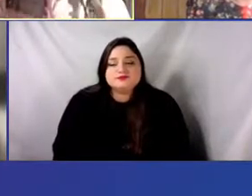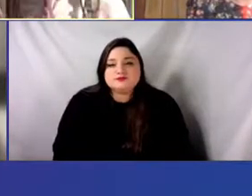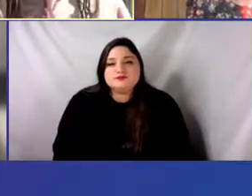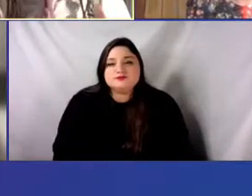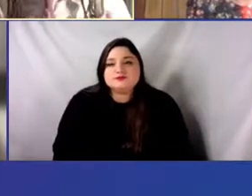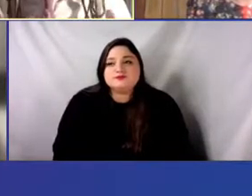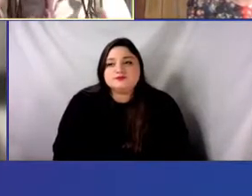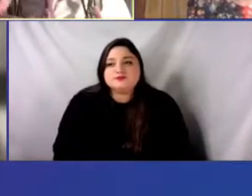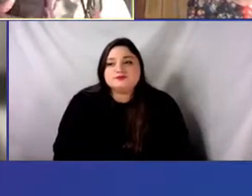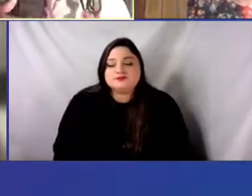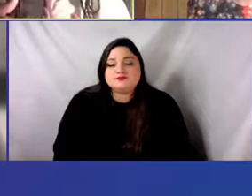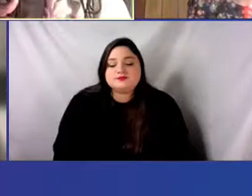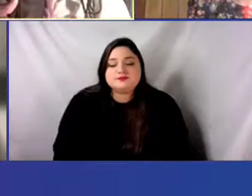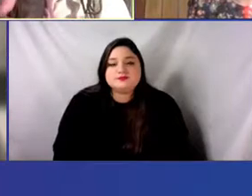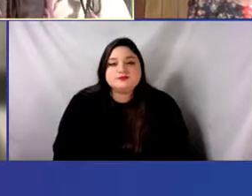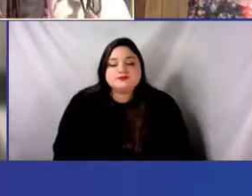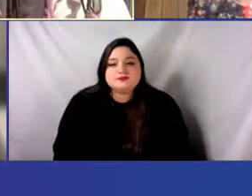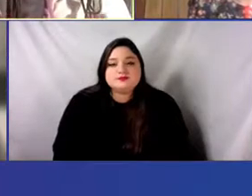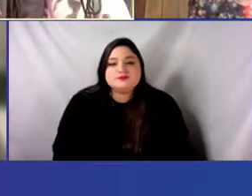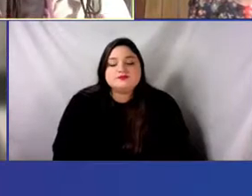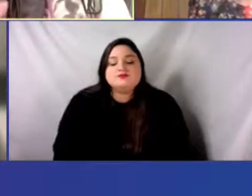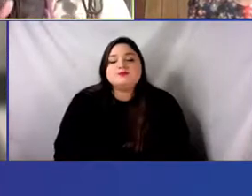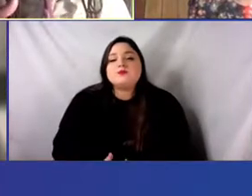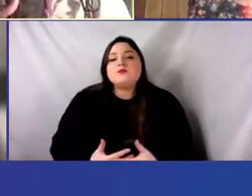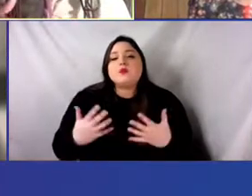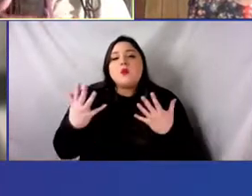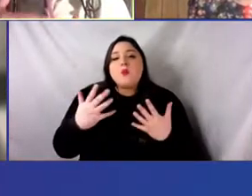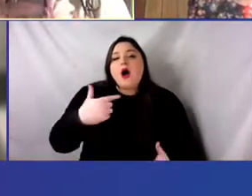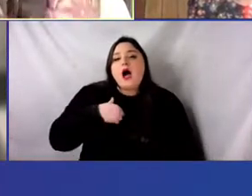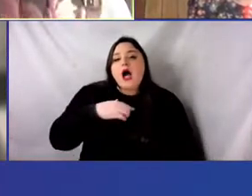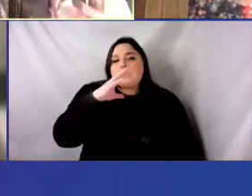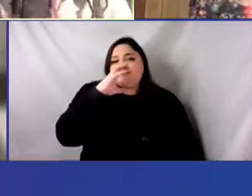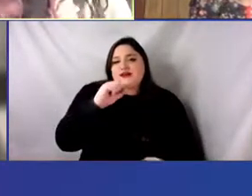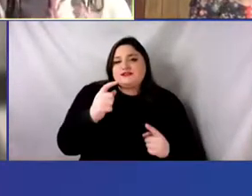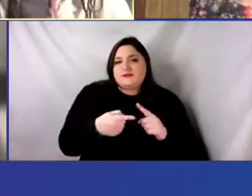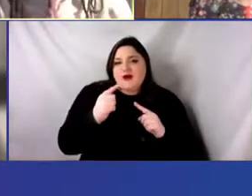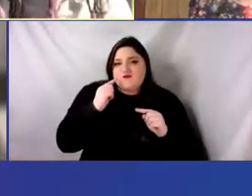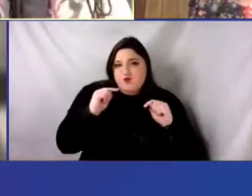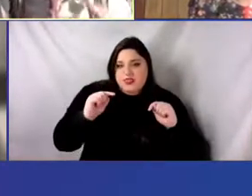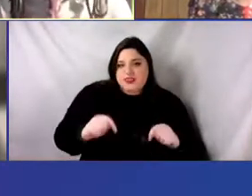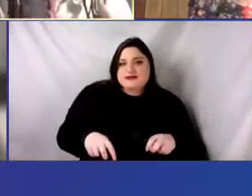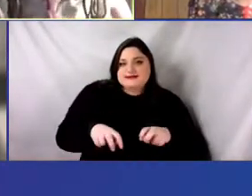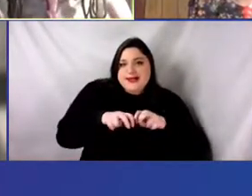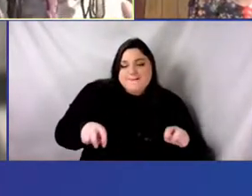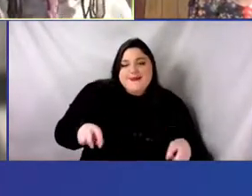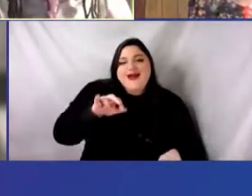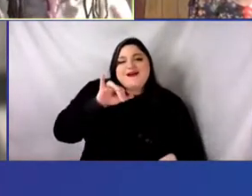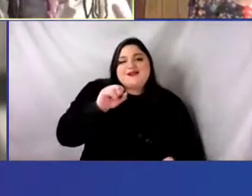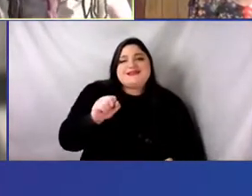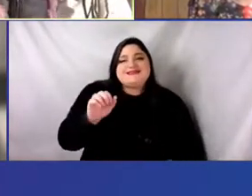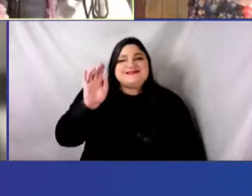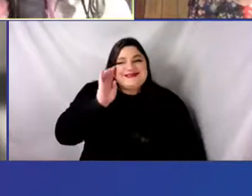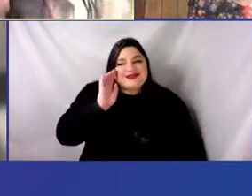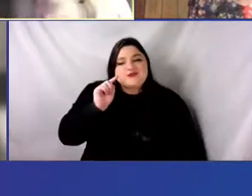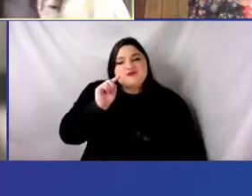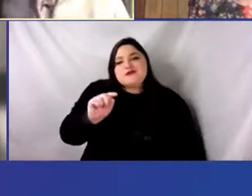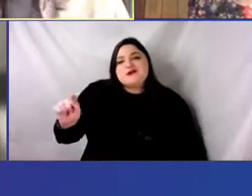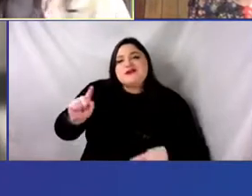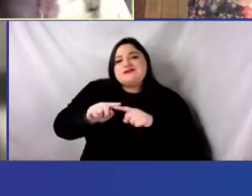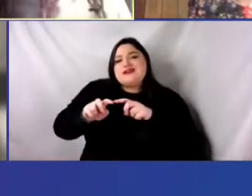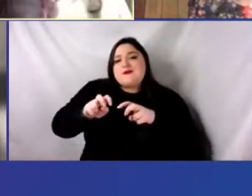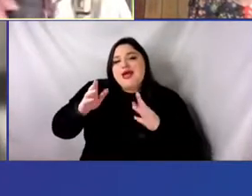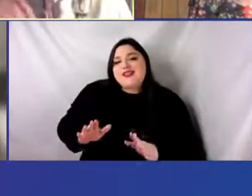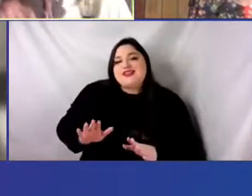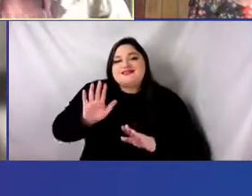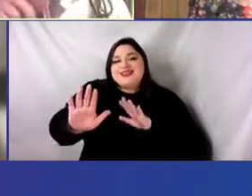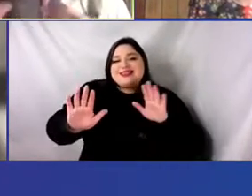to hear from the, uh, from the other panelists, how they see that having developed, how, and how